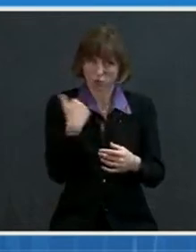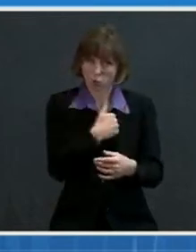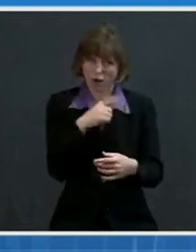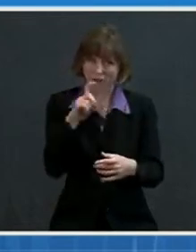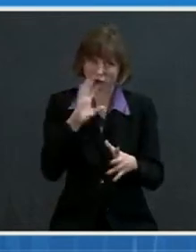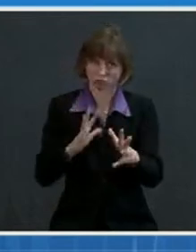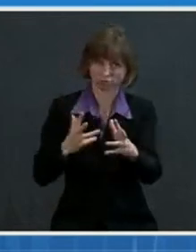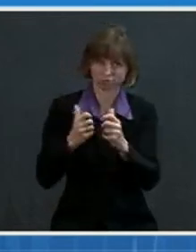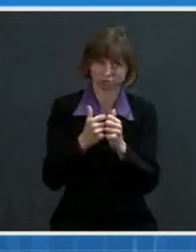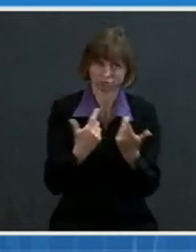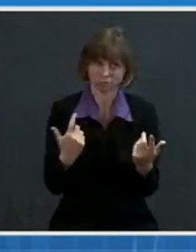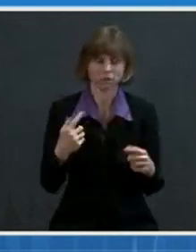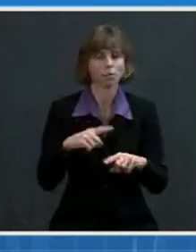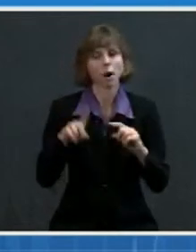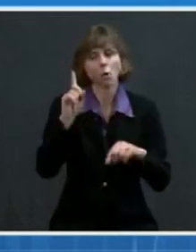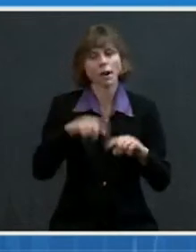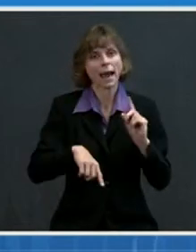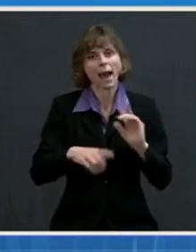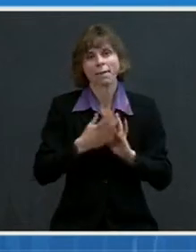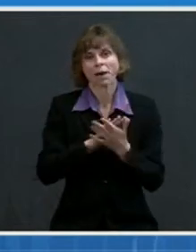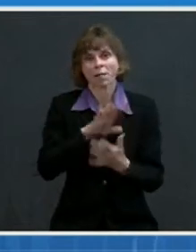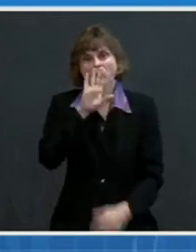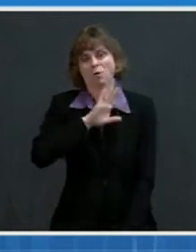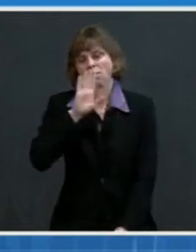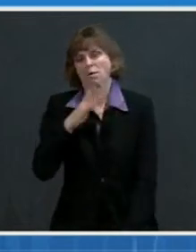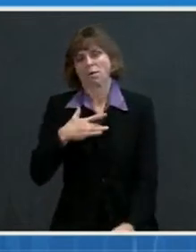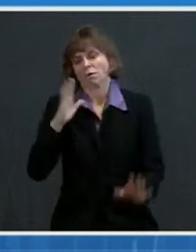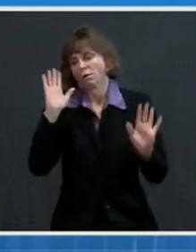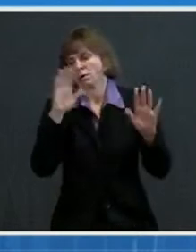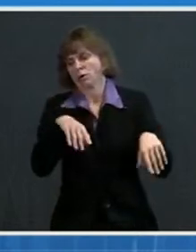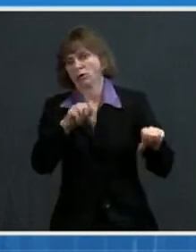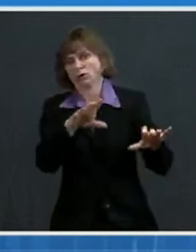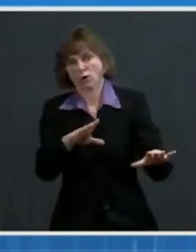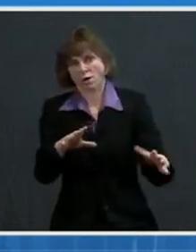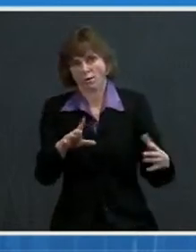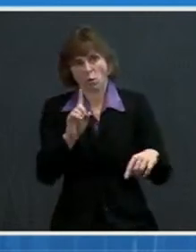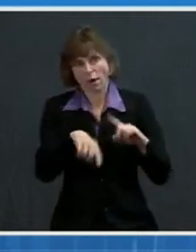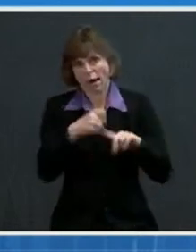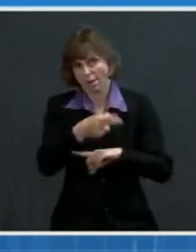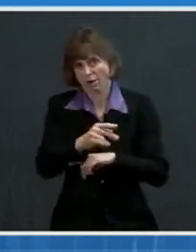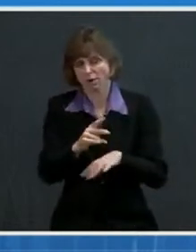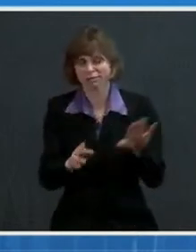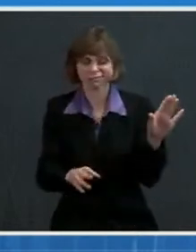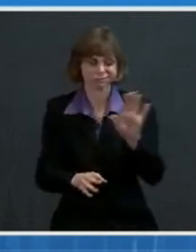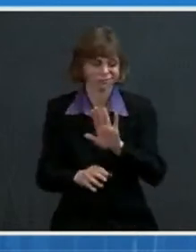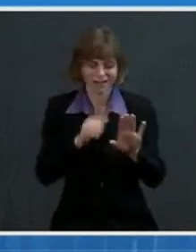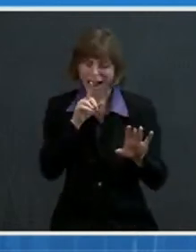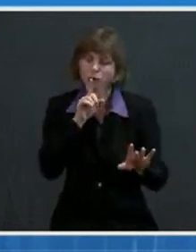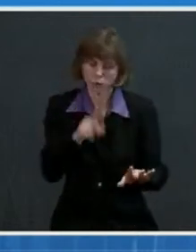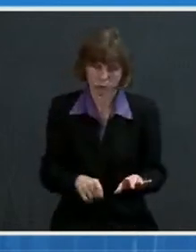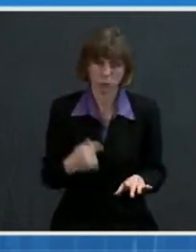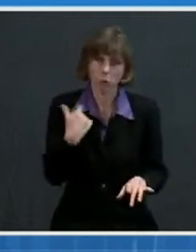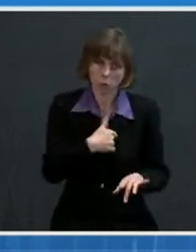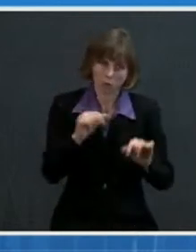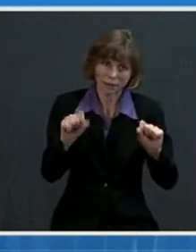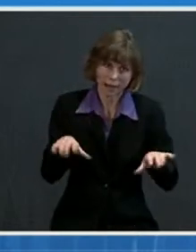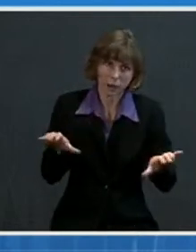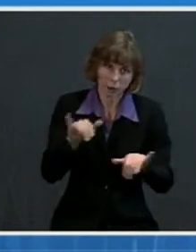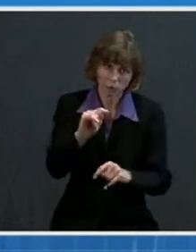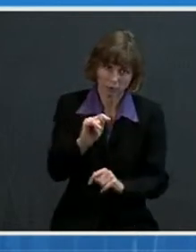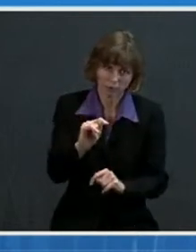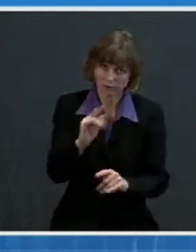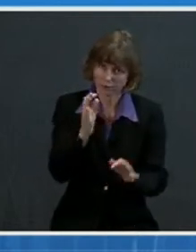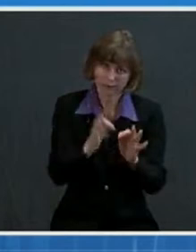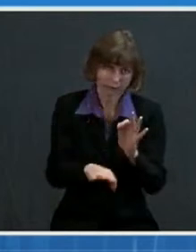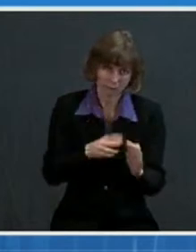feel like it's insurmountable. You know, all of the evidence points to one simple truth. We can do this. So